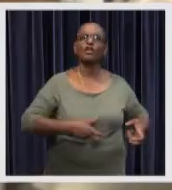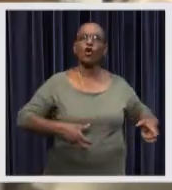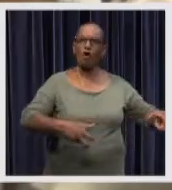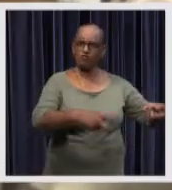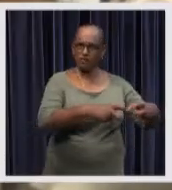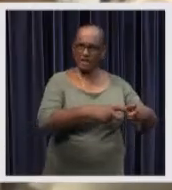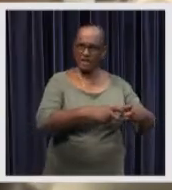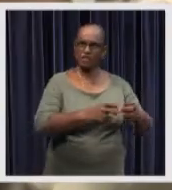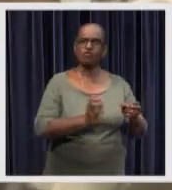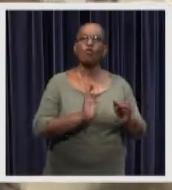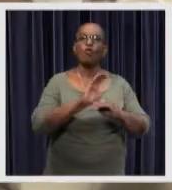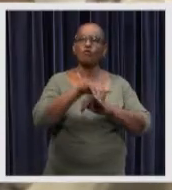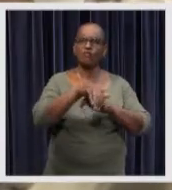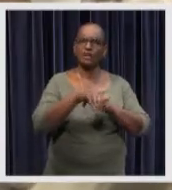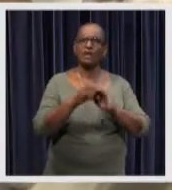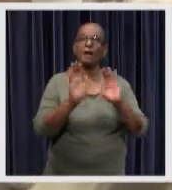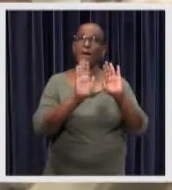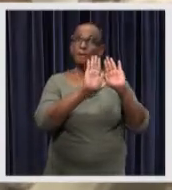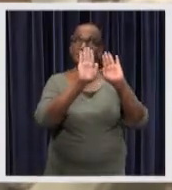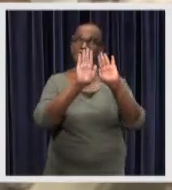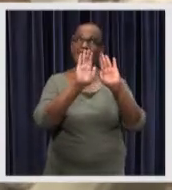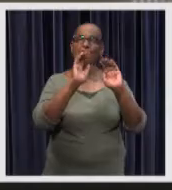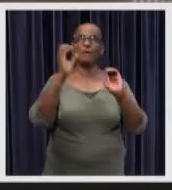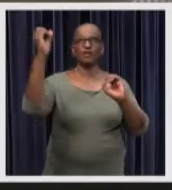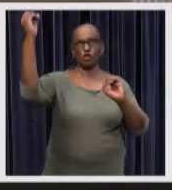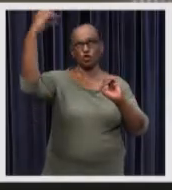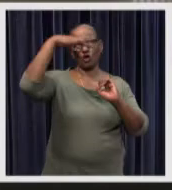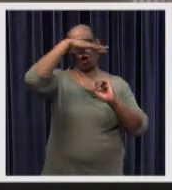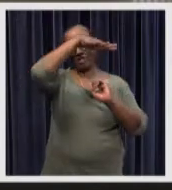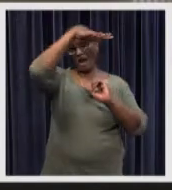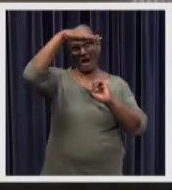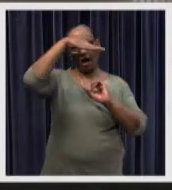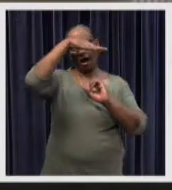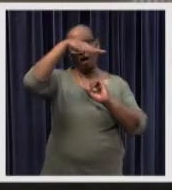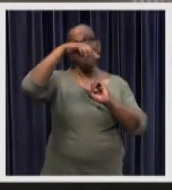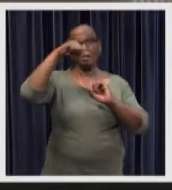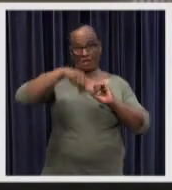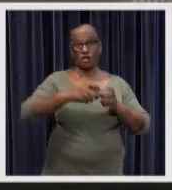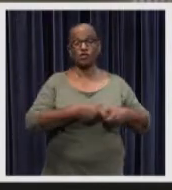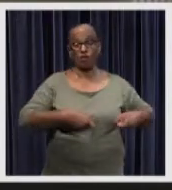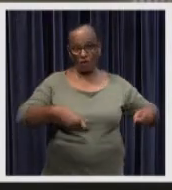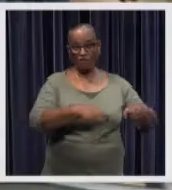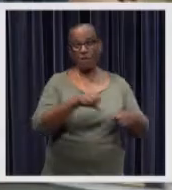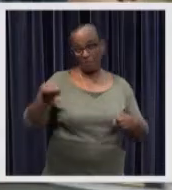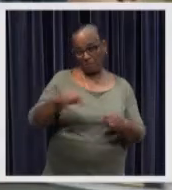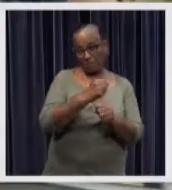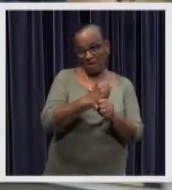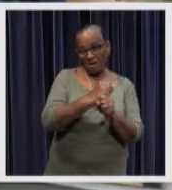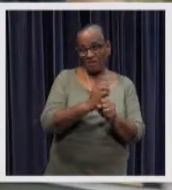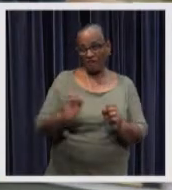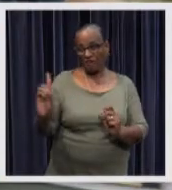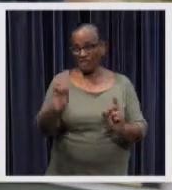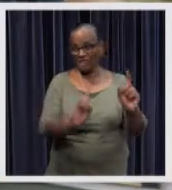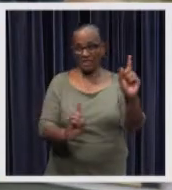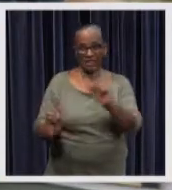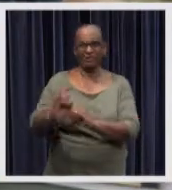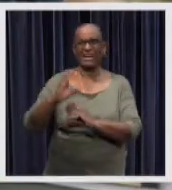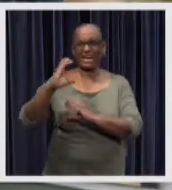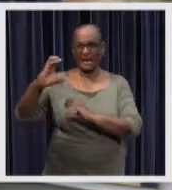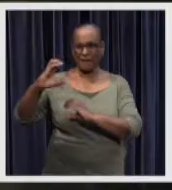at this conference representatives from various caribbean countries have participated